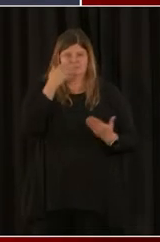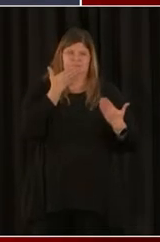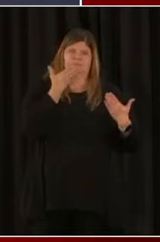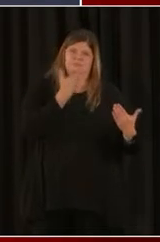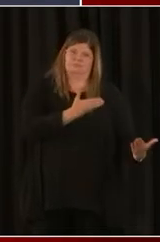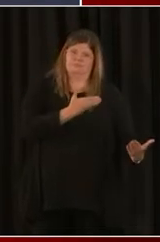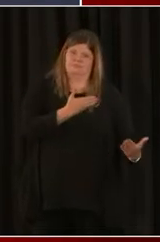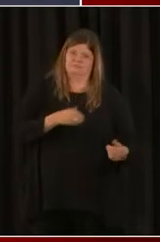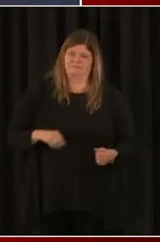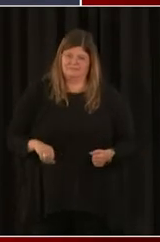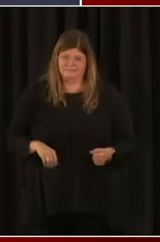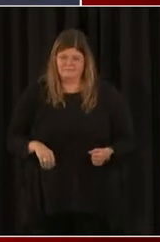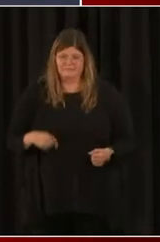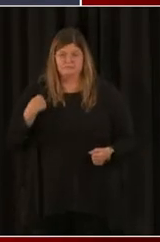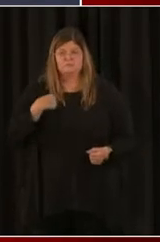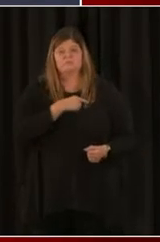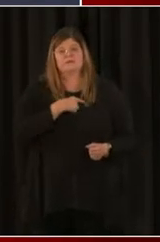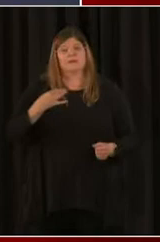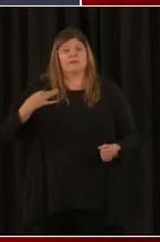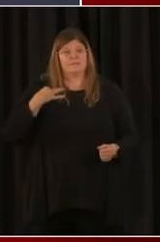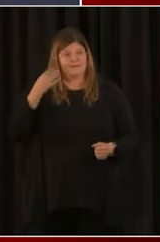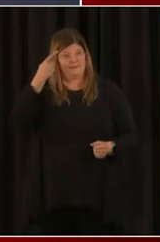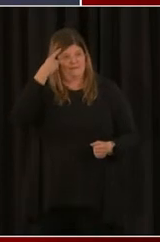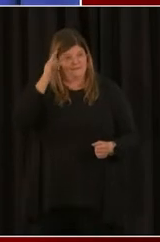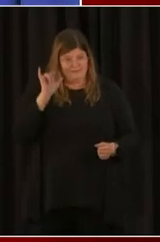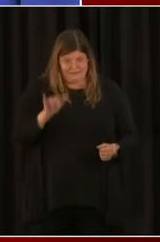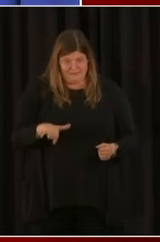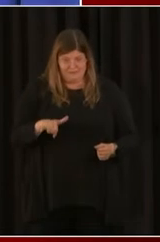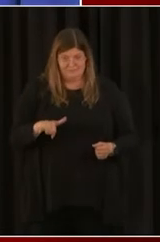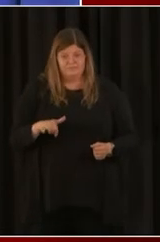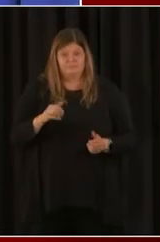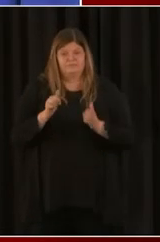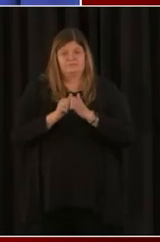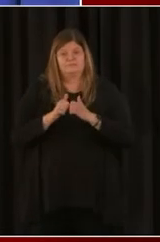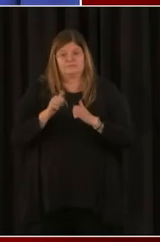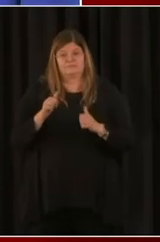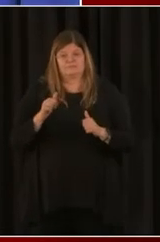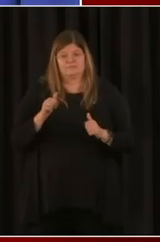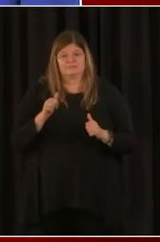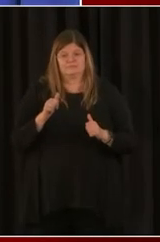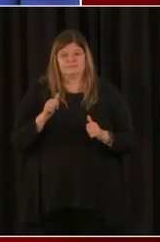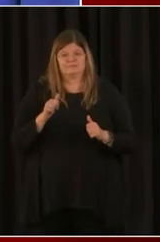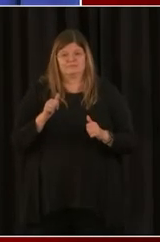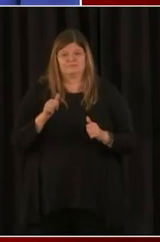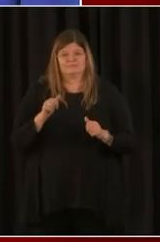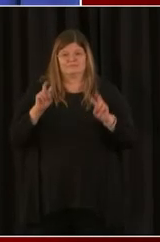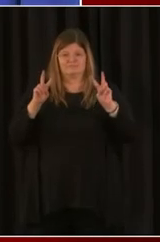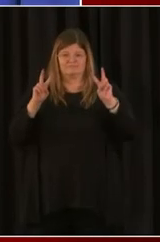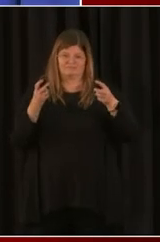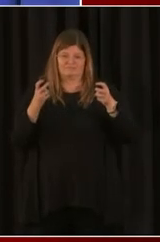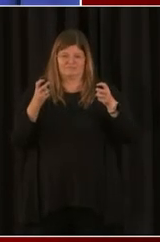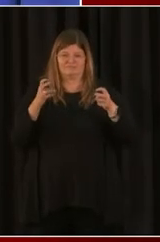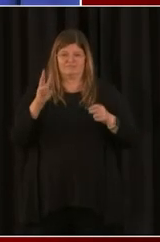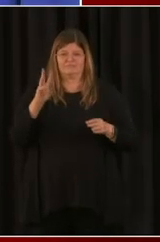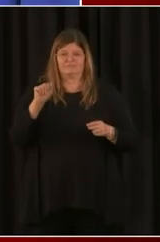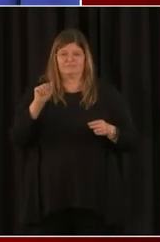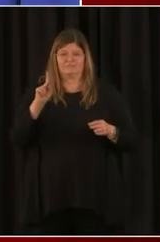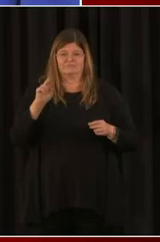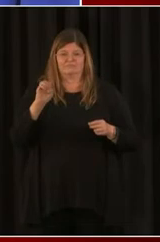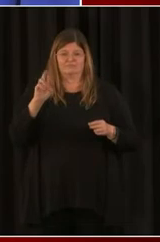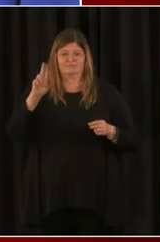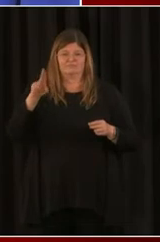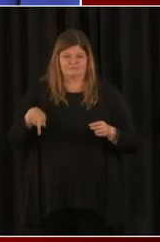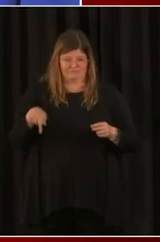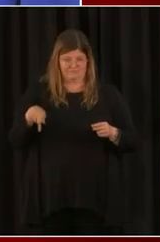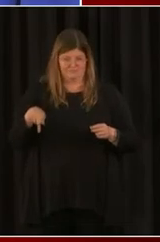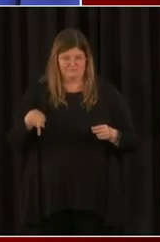We did apply for that. We did work with WACAF. WACAF got us another loan that